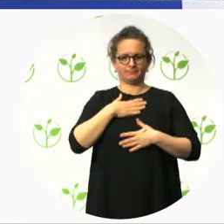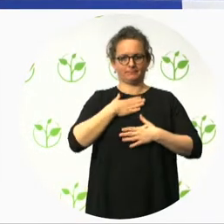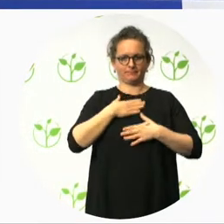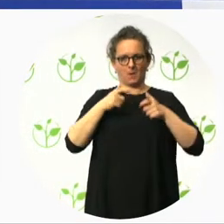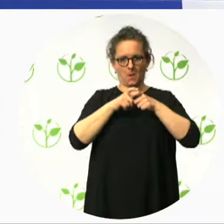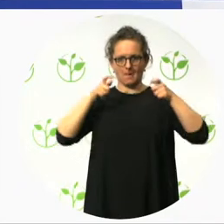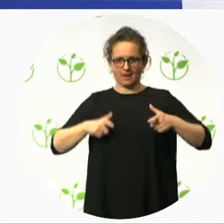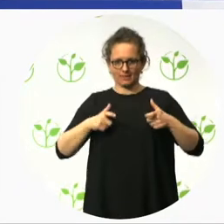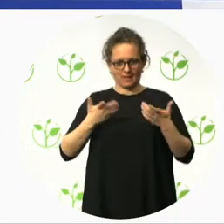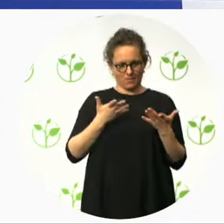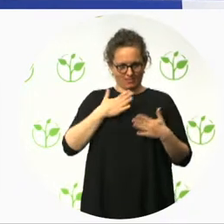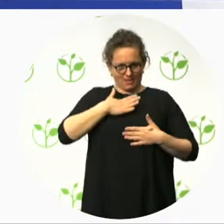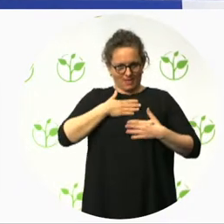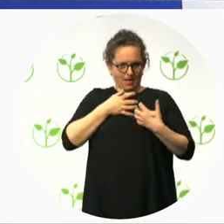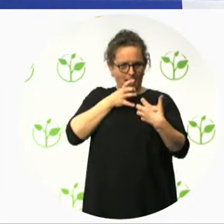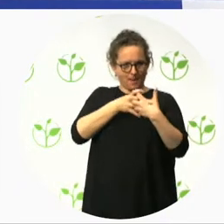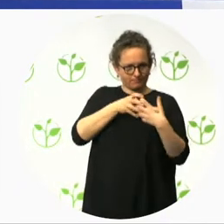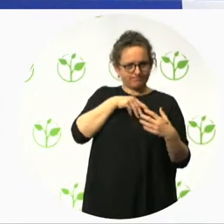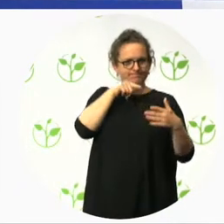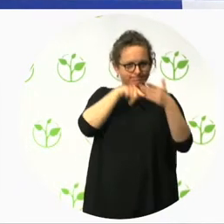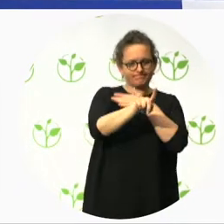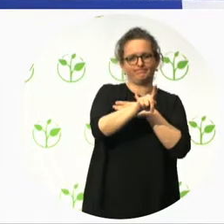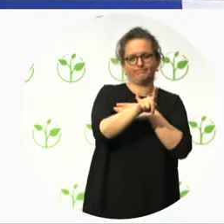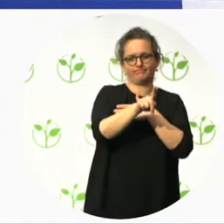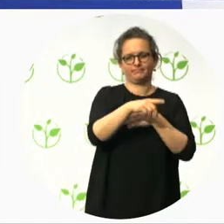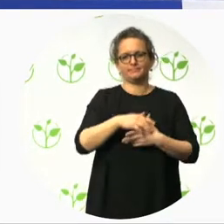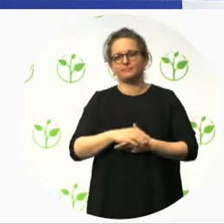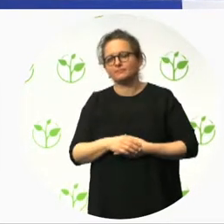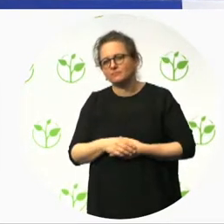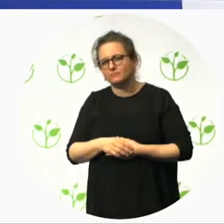exists of different elements,